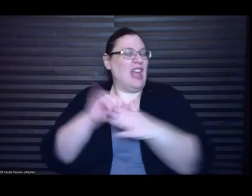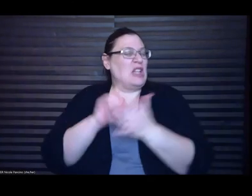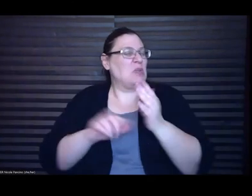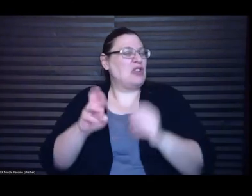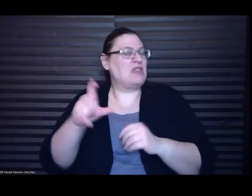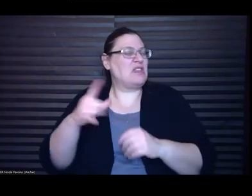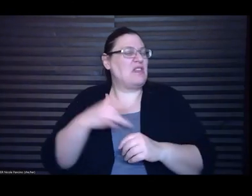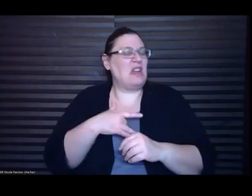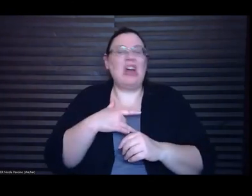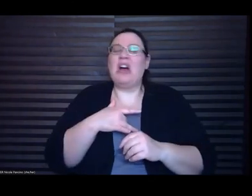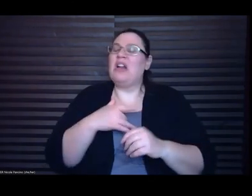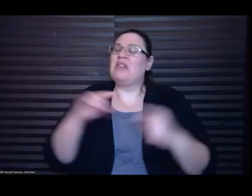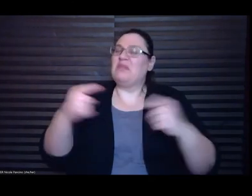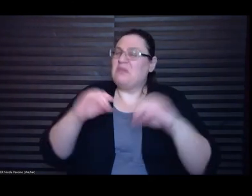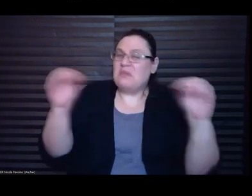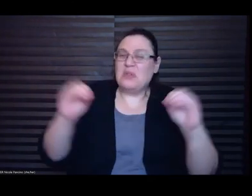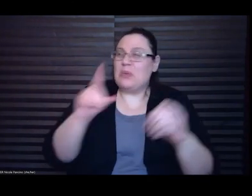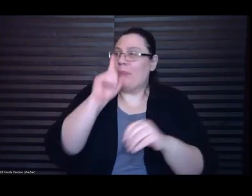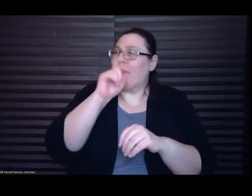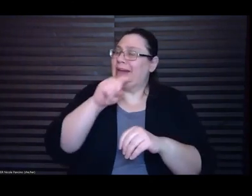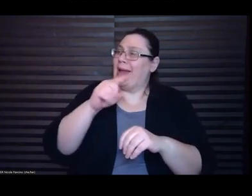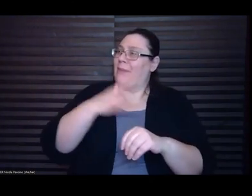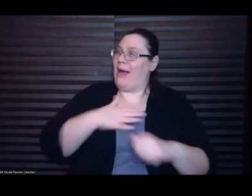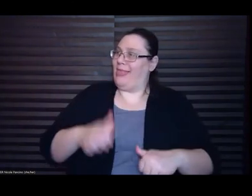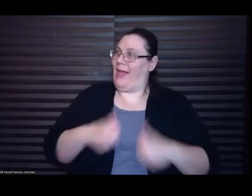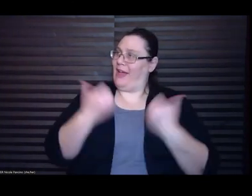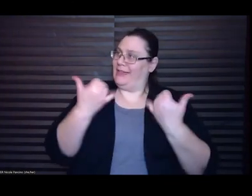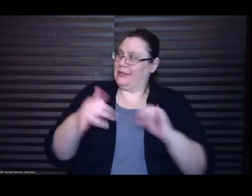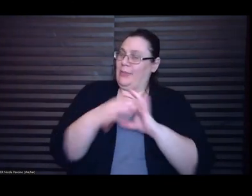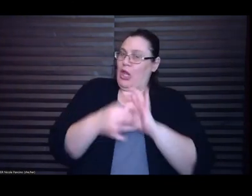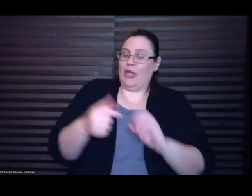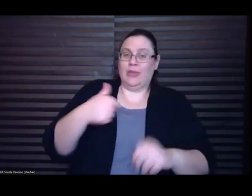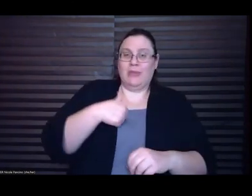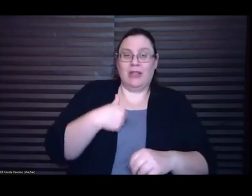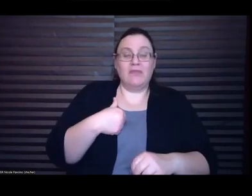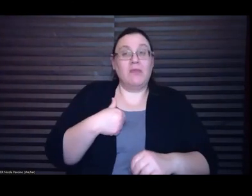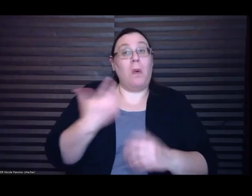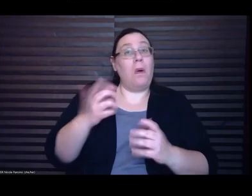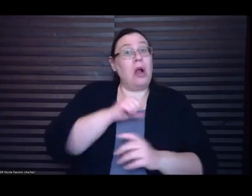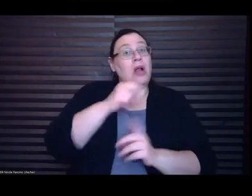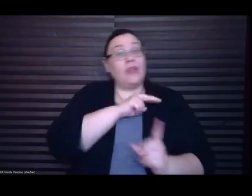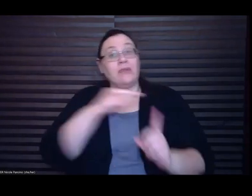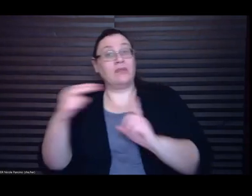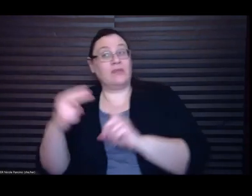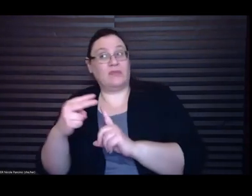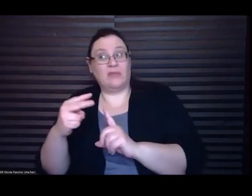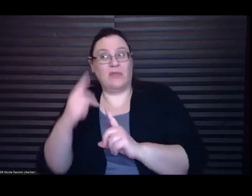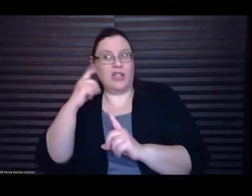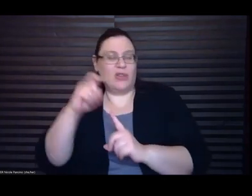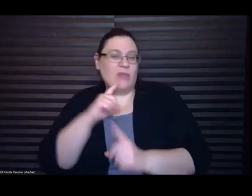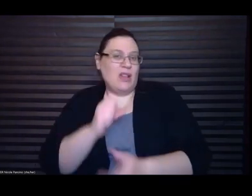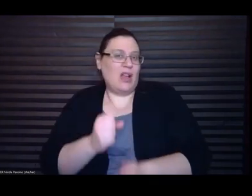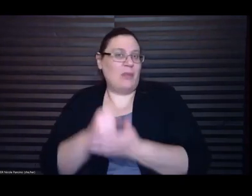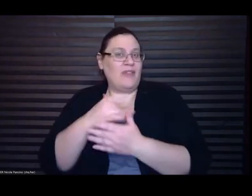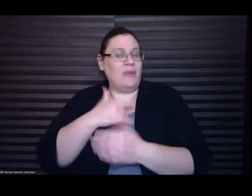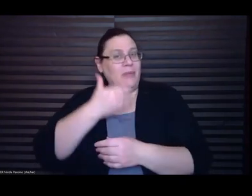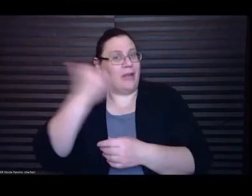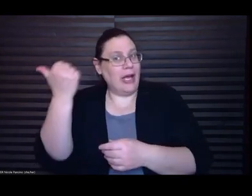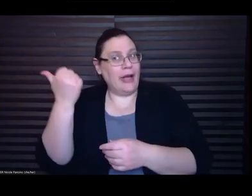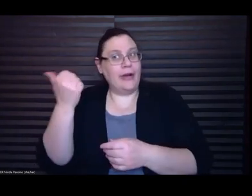Looked out another way, the dream was even reassuring. At least Crystal felt guilt. At least she might think twice next time.